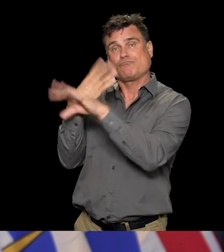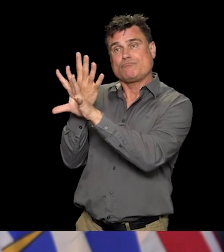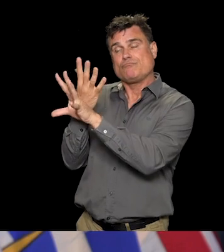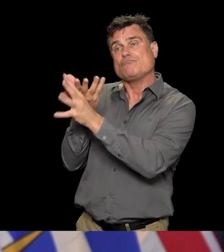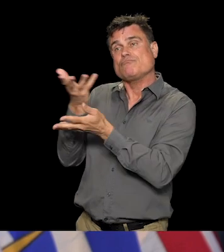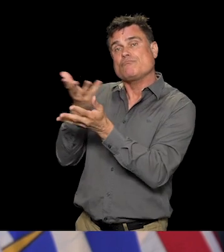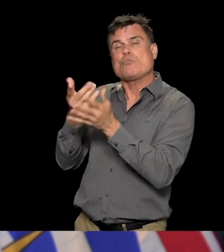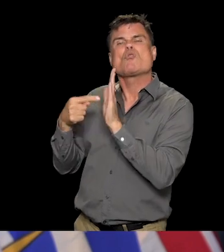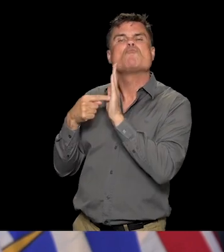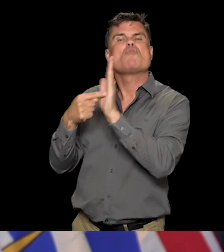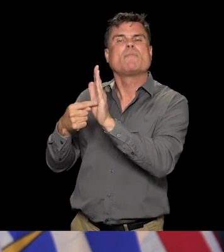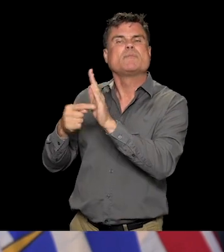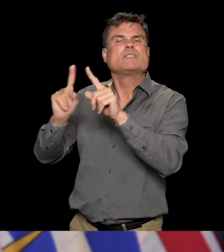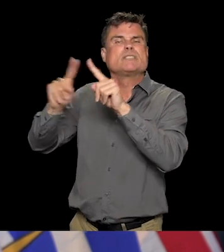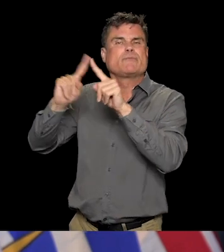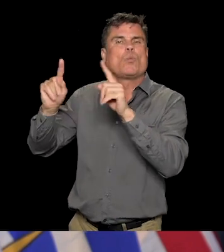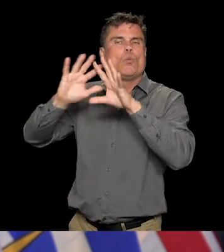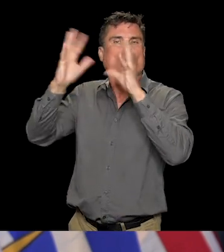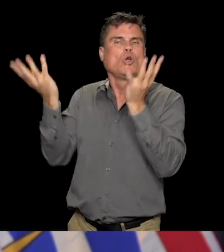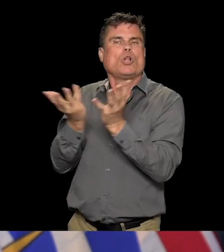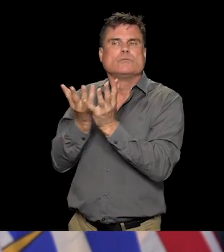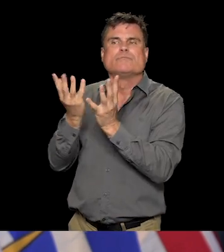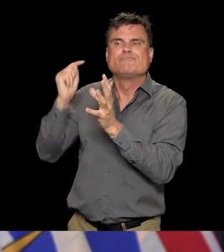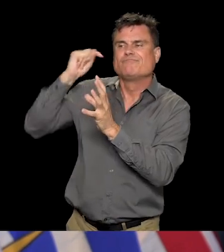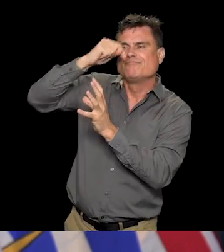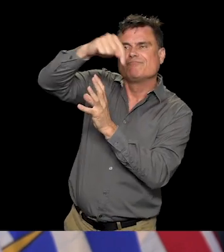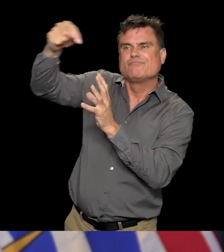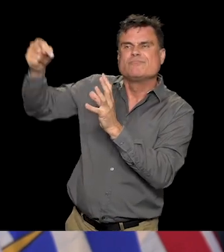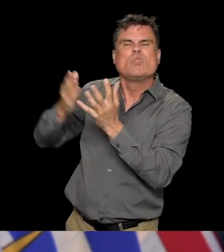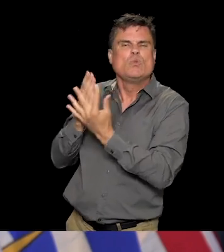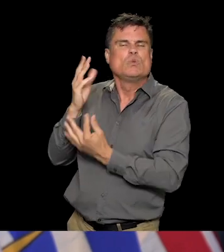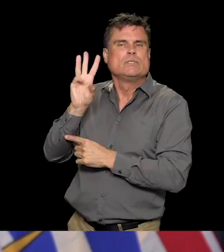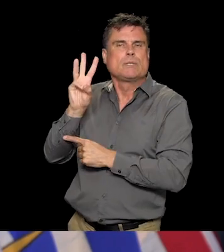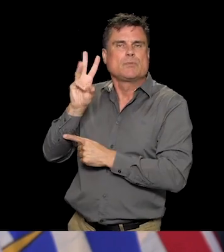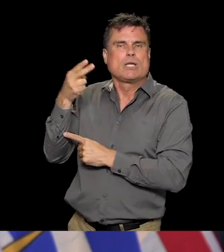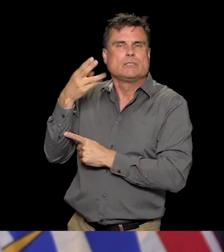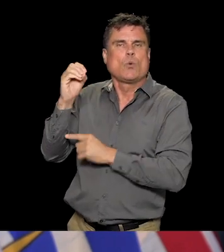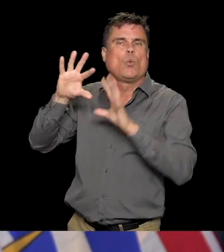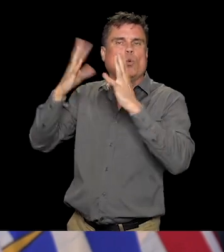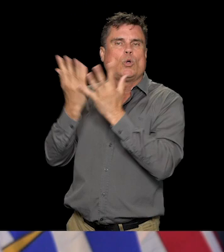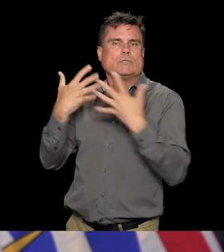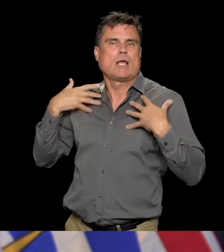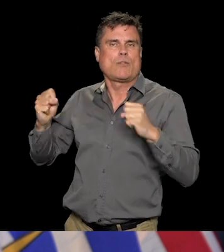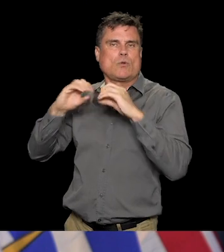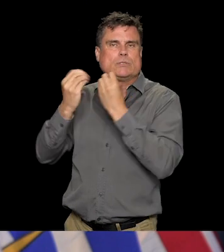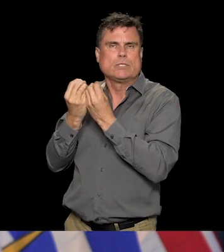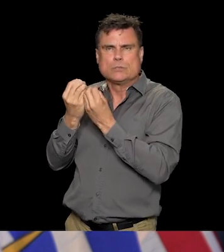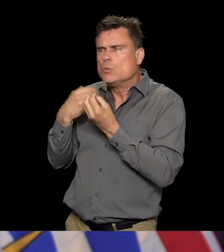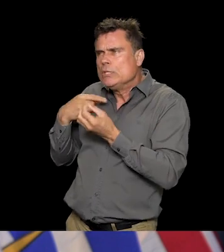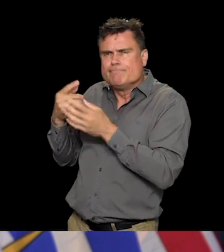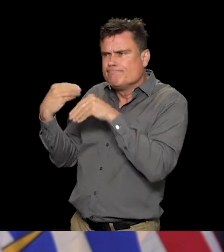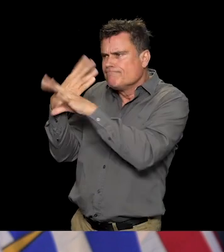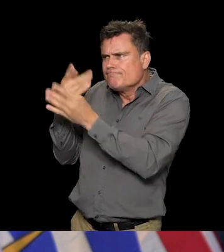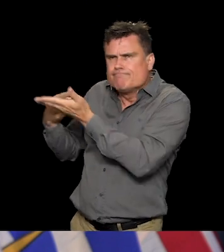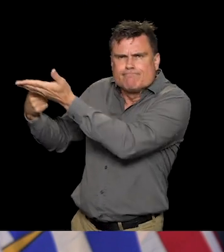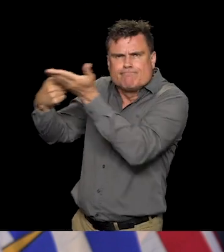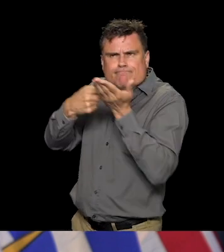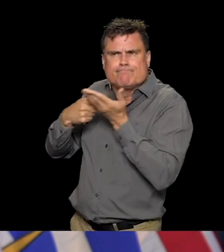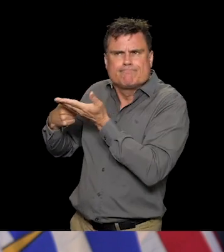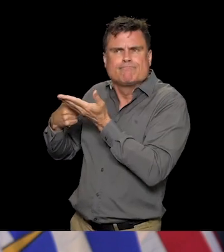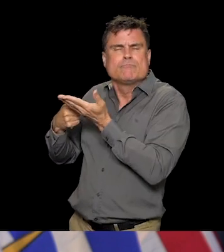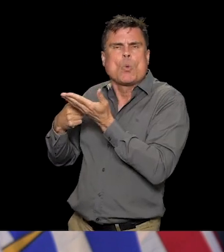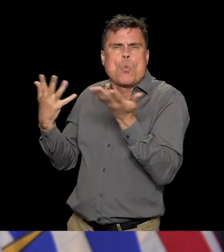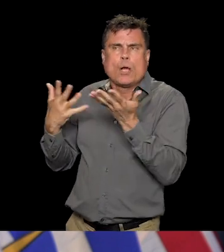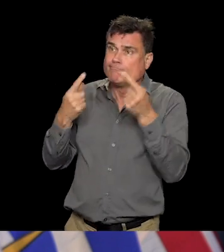managing these cases and how we are supporting each other, how we're doing public health activities, what are the things that worked, how can we